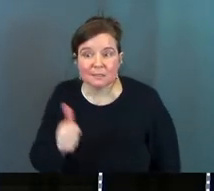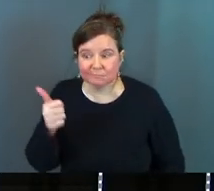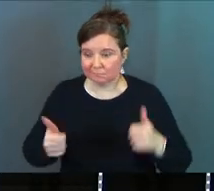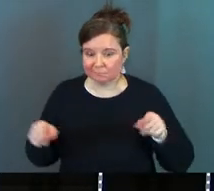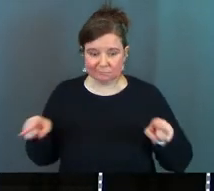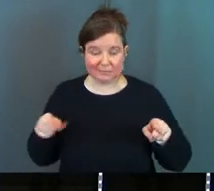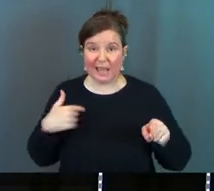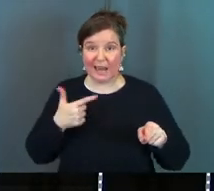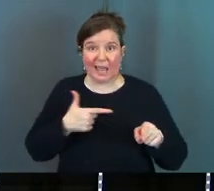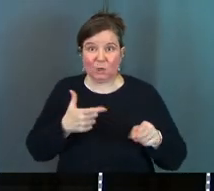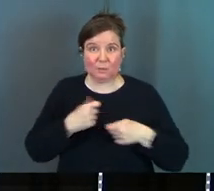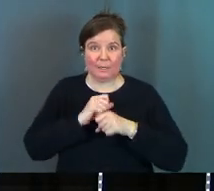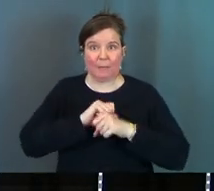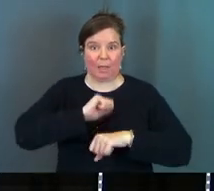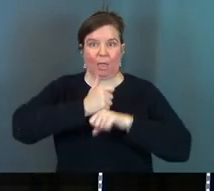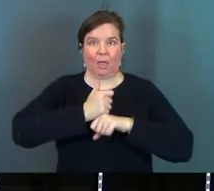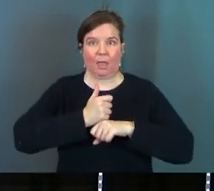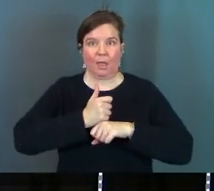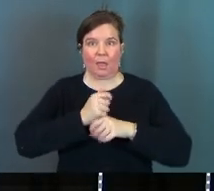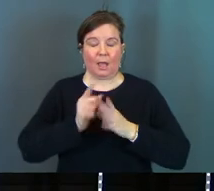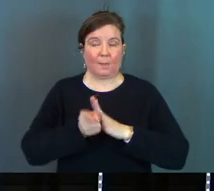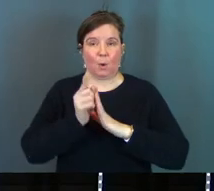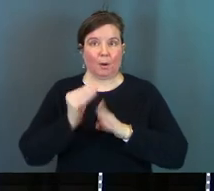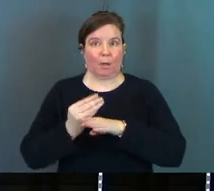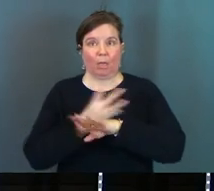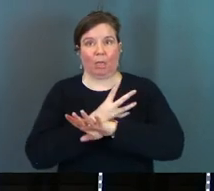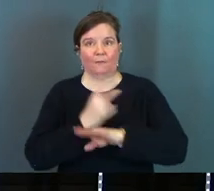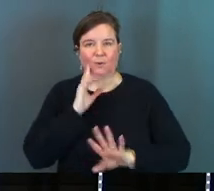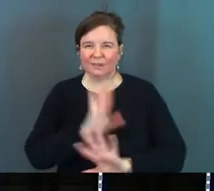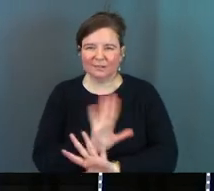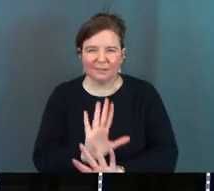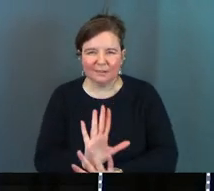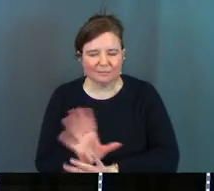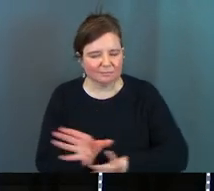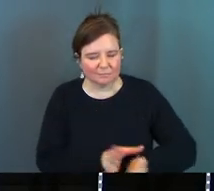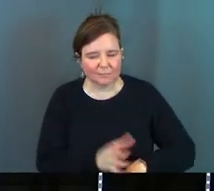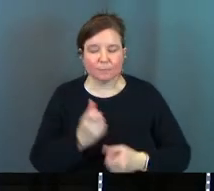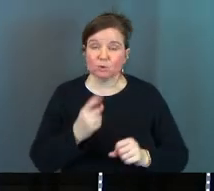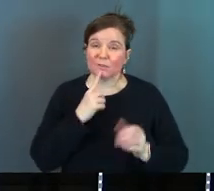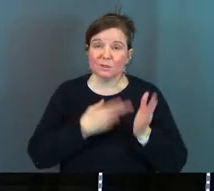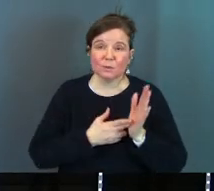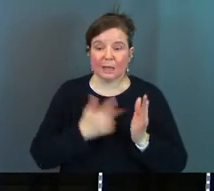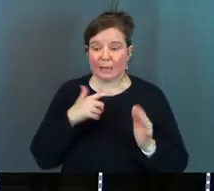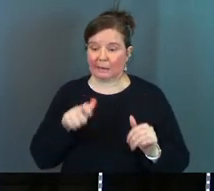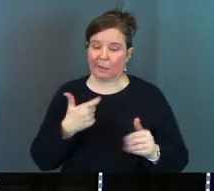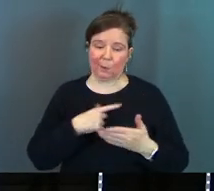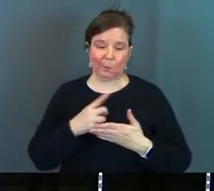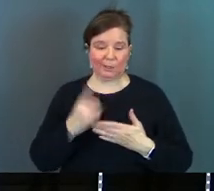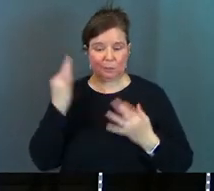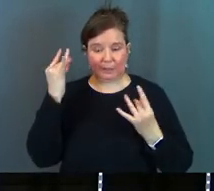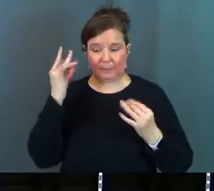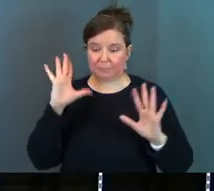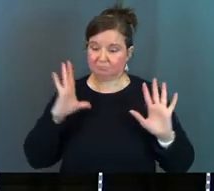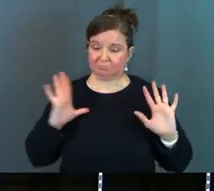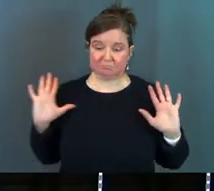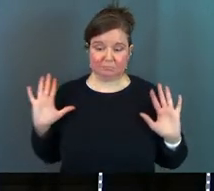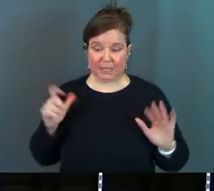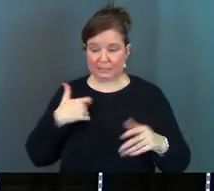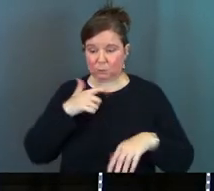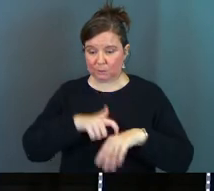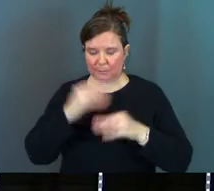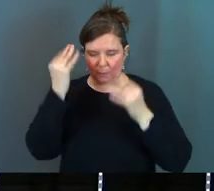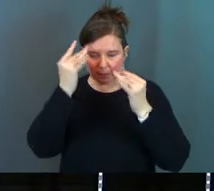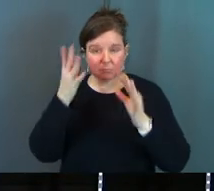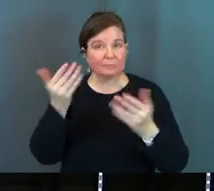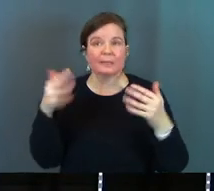and I don't need to build a moment just trying to tell you the truth if you're like I need another week man I need some time to